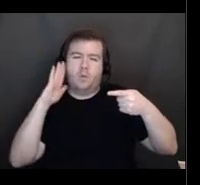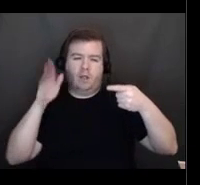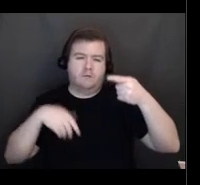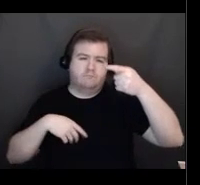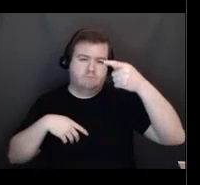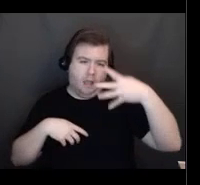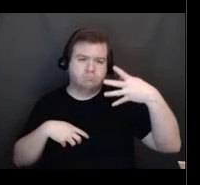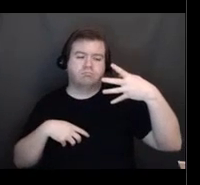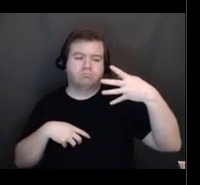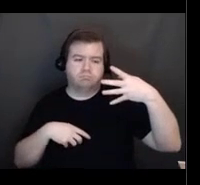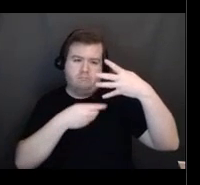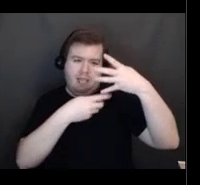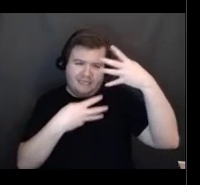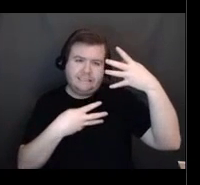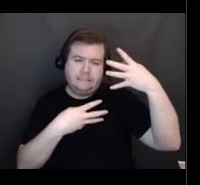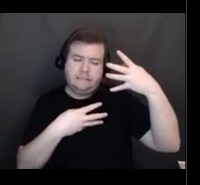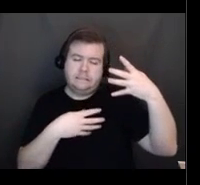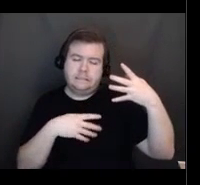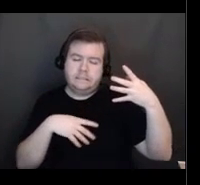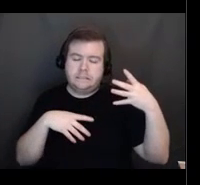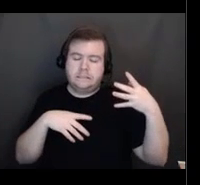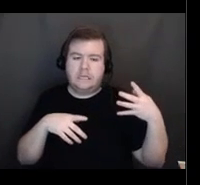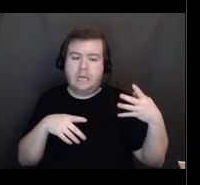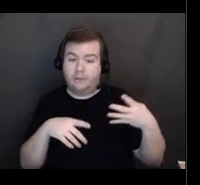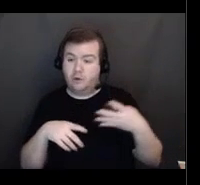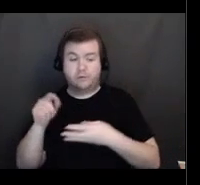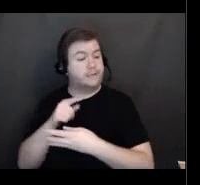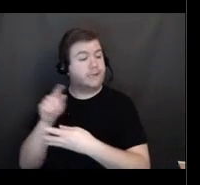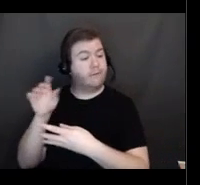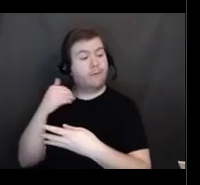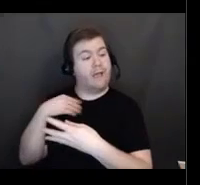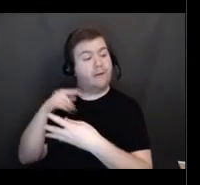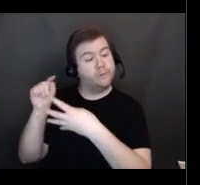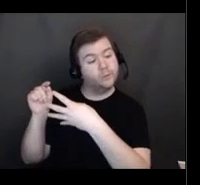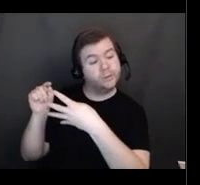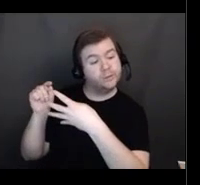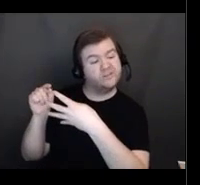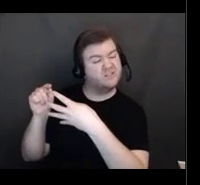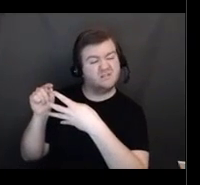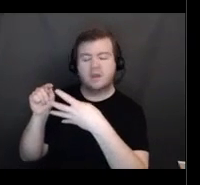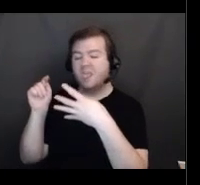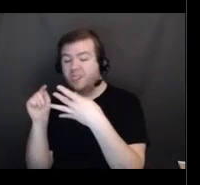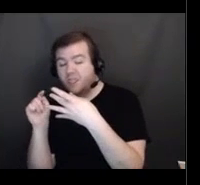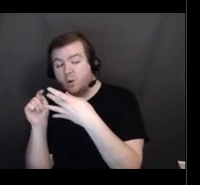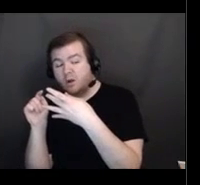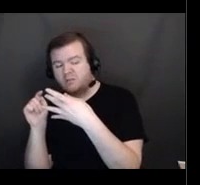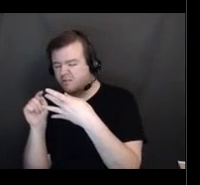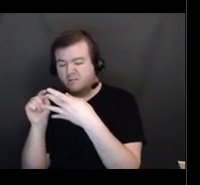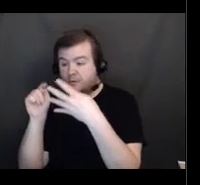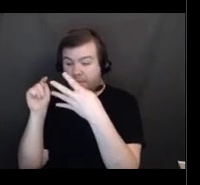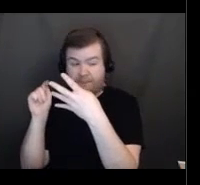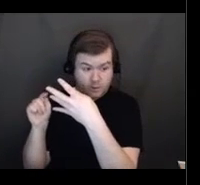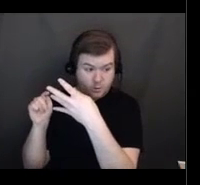you find a provider that they wish to make an appointment with, you can just click on that